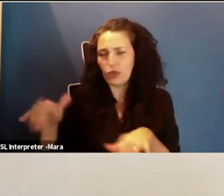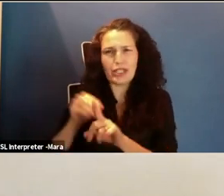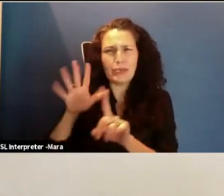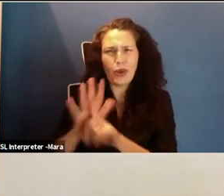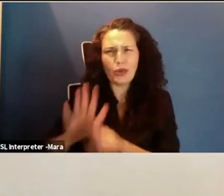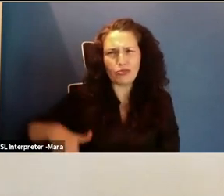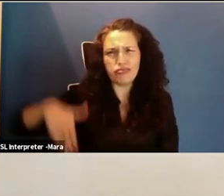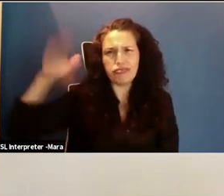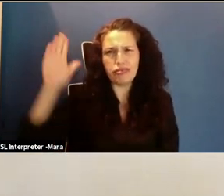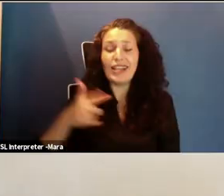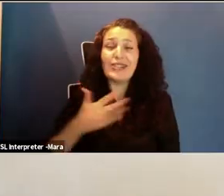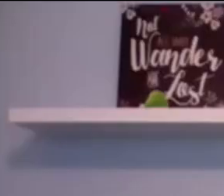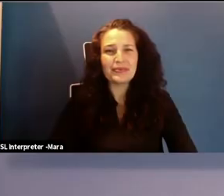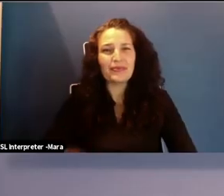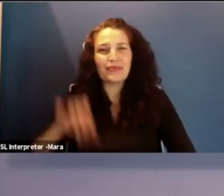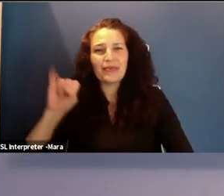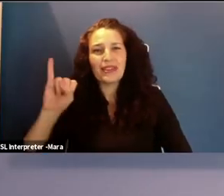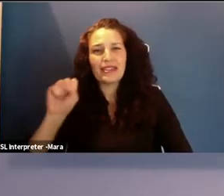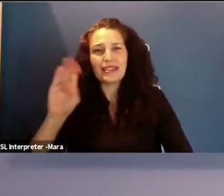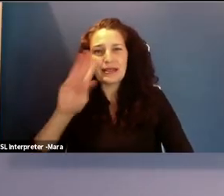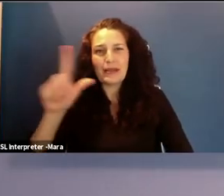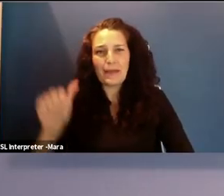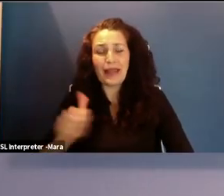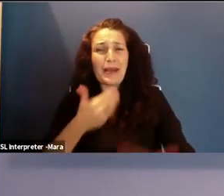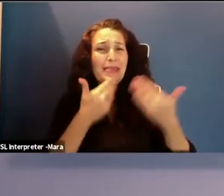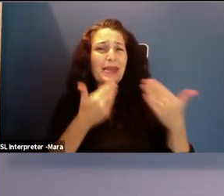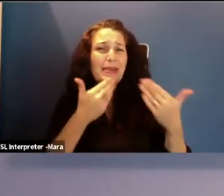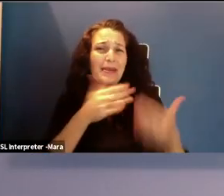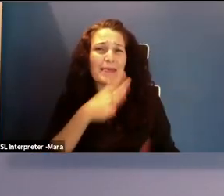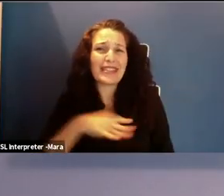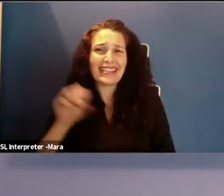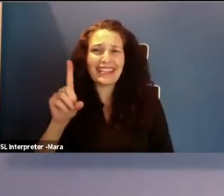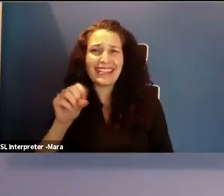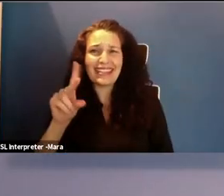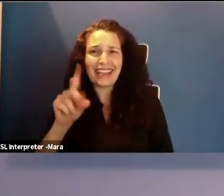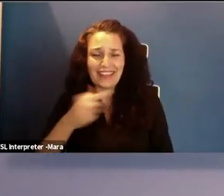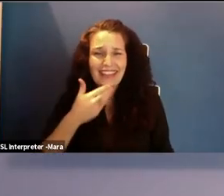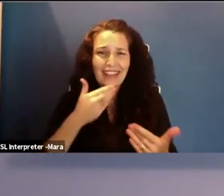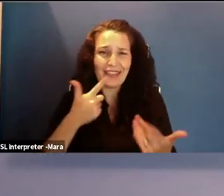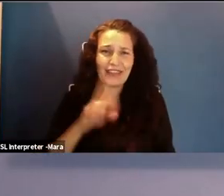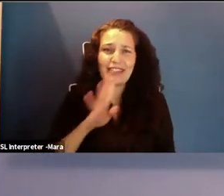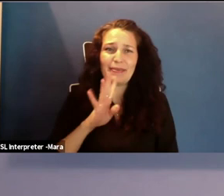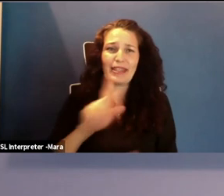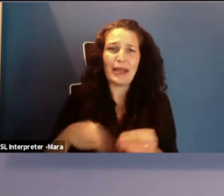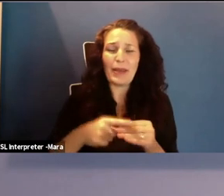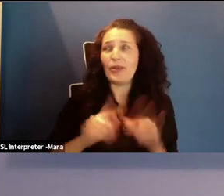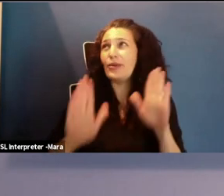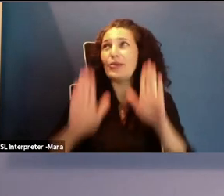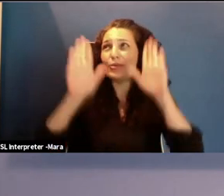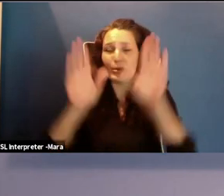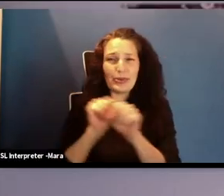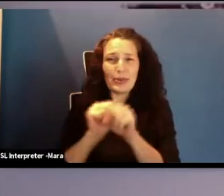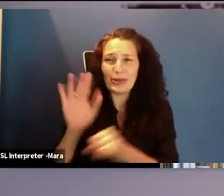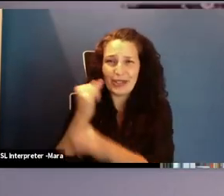to you for being here. Thank you so much for speaking on the incredible work that your Institute is doing. I'd now like to pass it